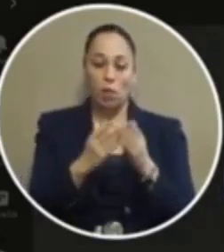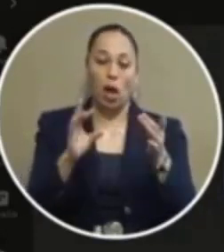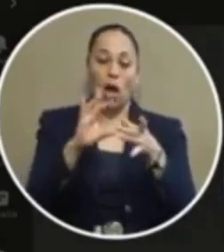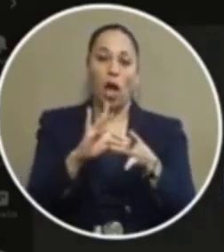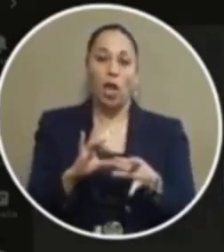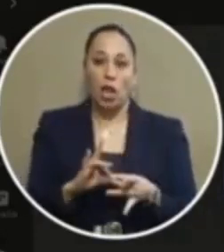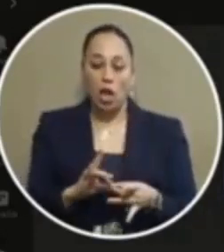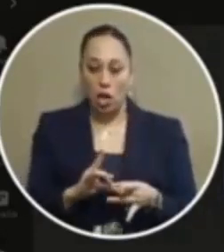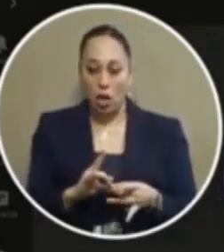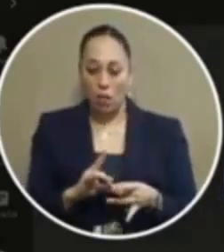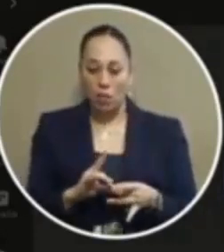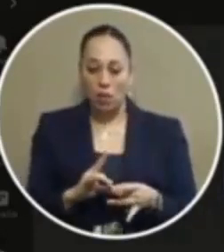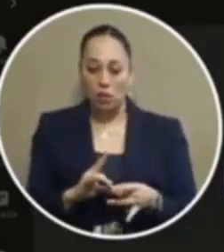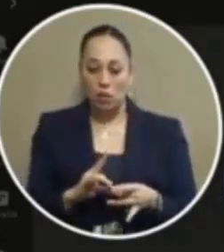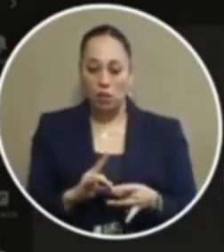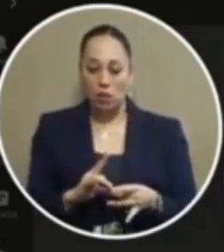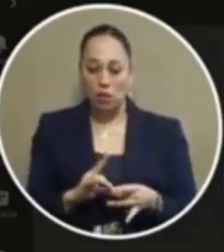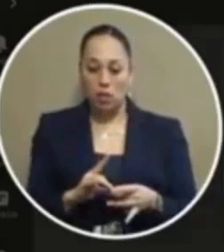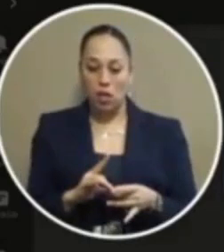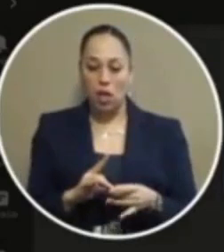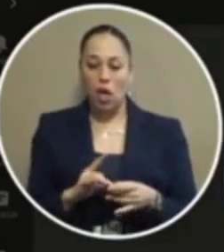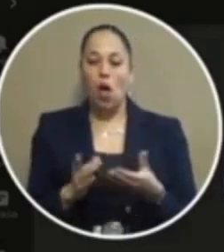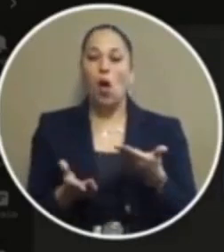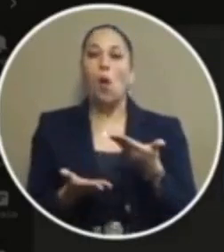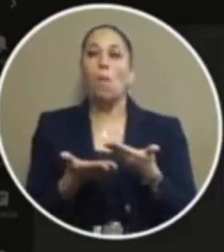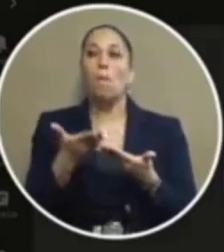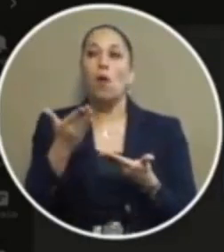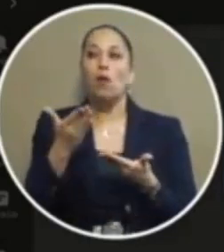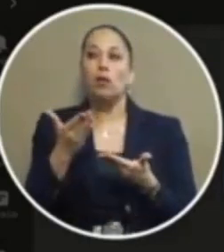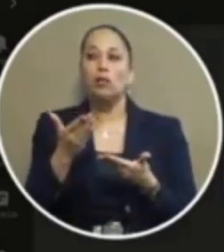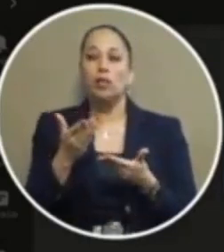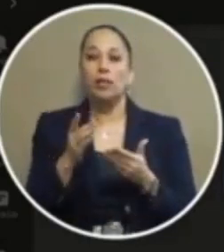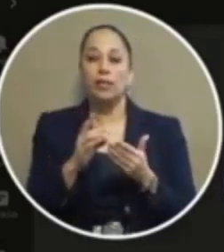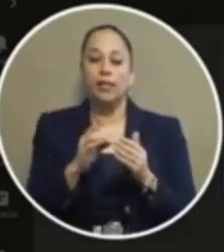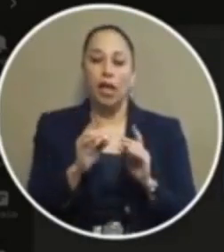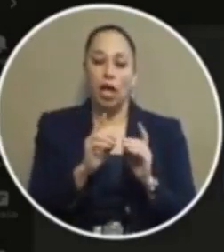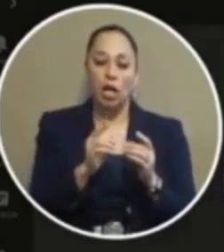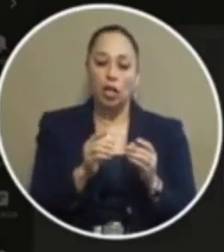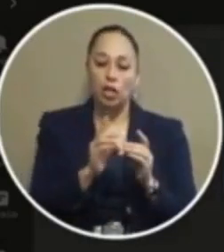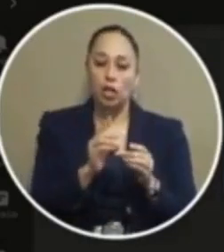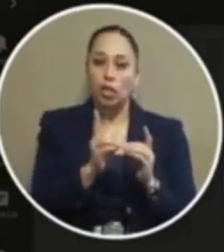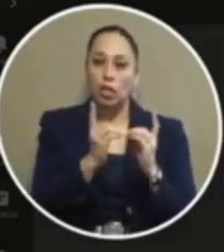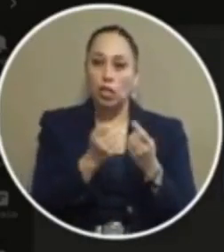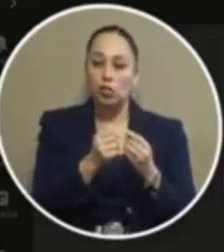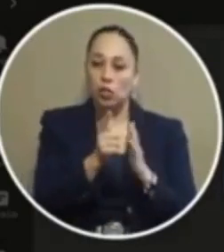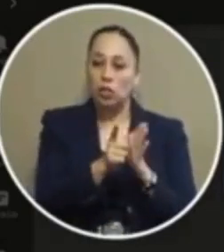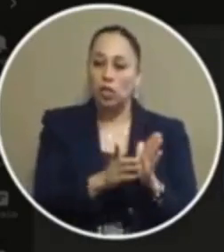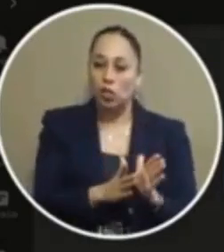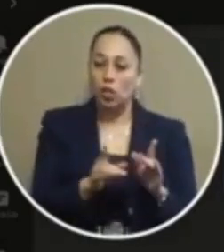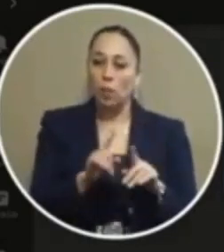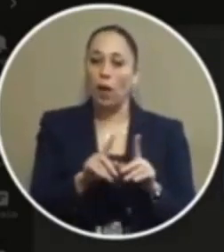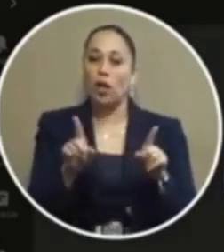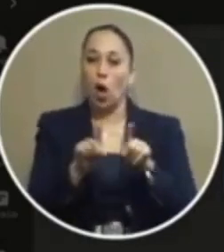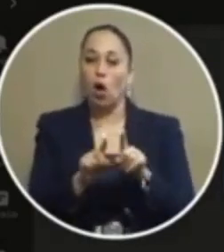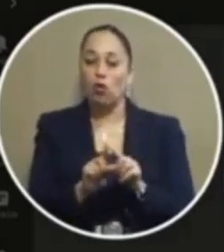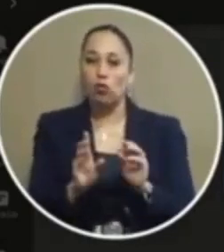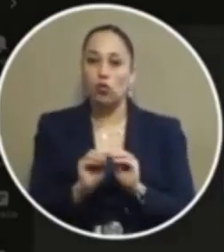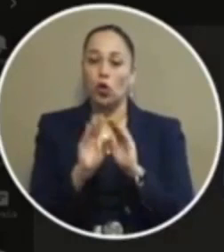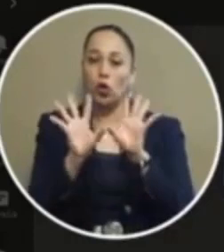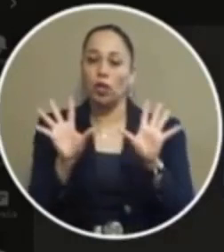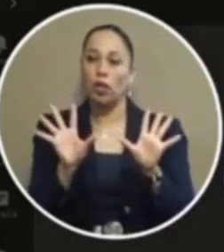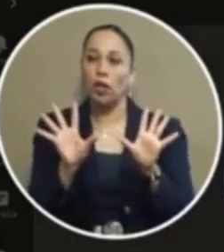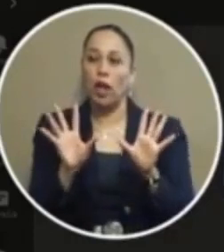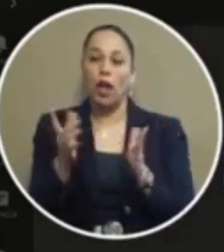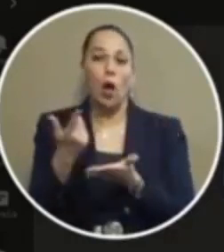made um and most of them were made by the district attorney and not trying to single him out but i just want to be clear things like